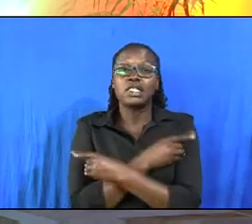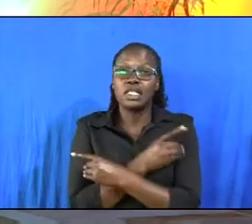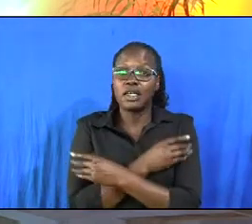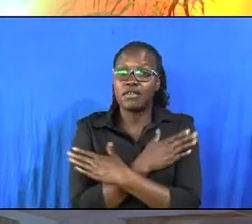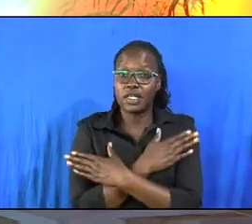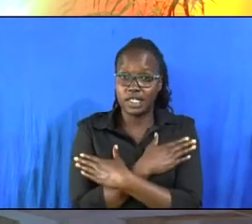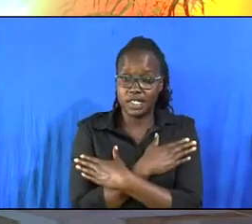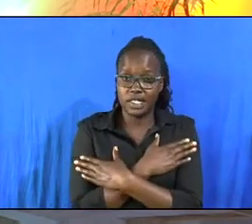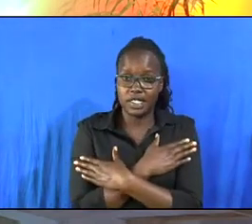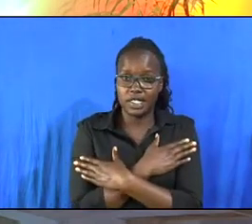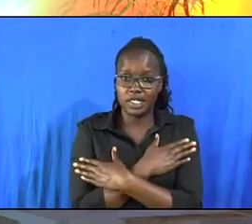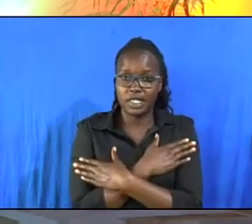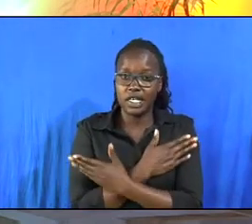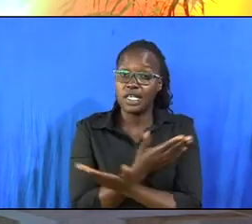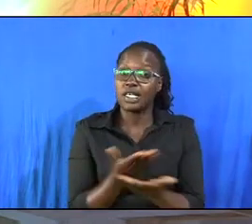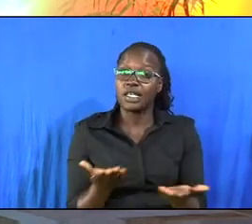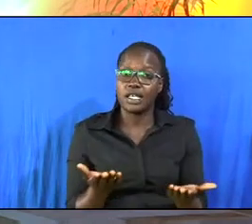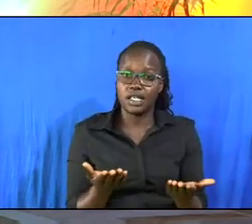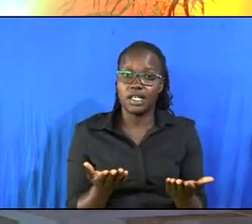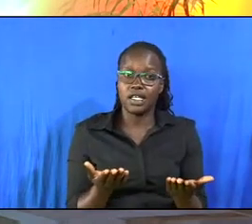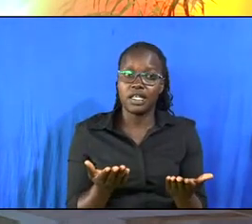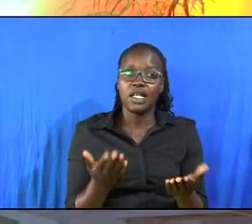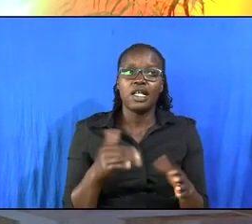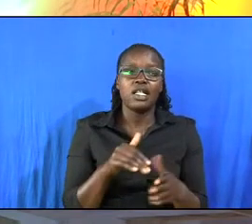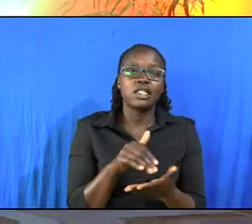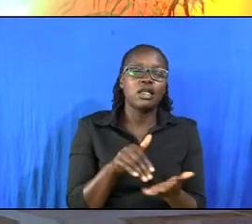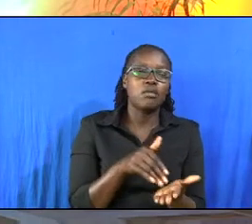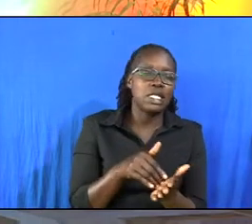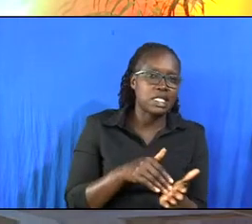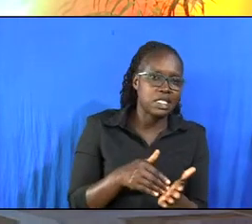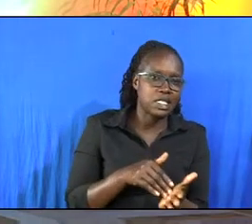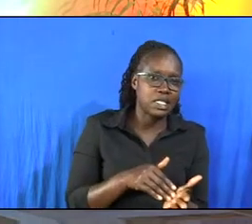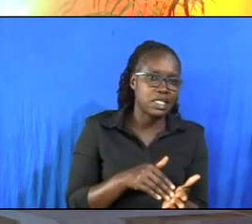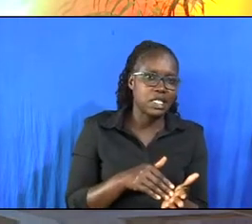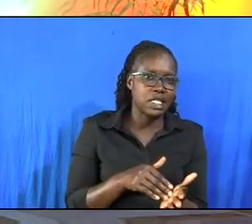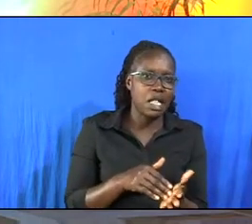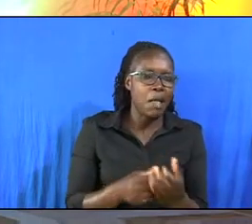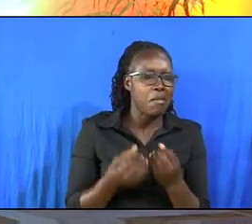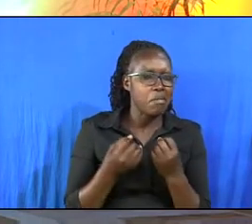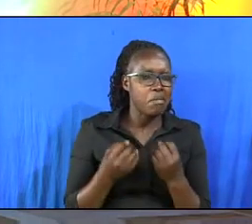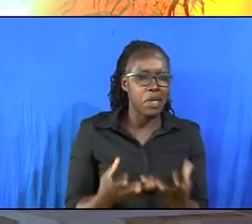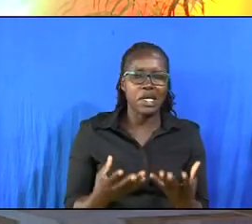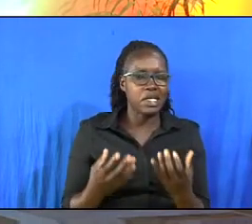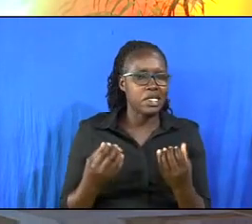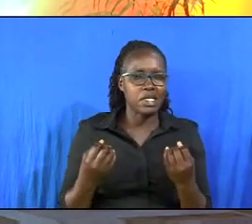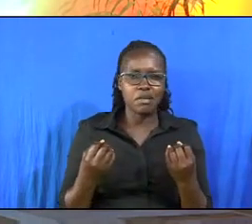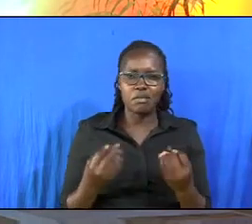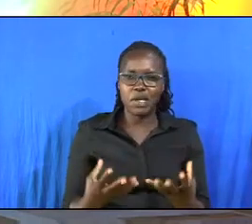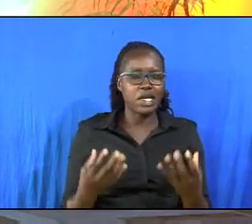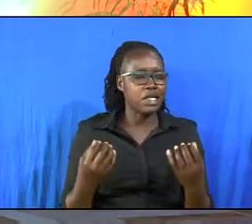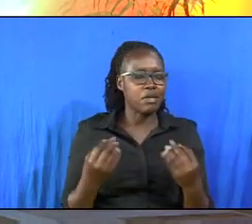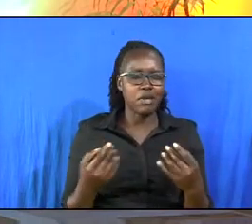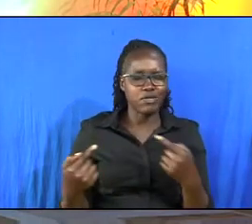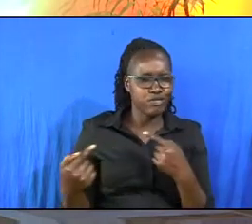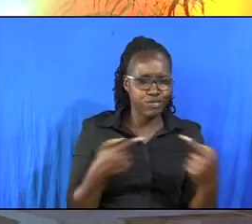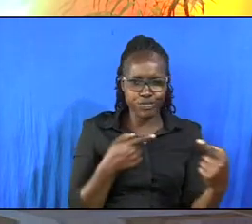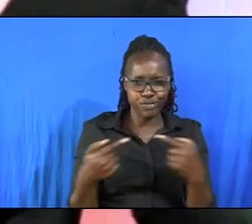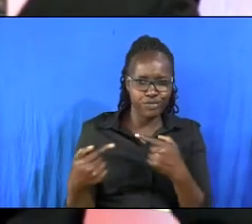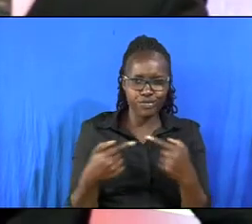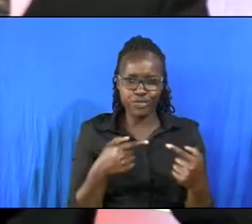here we are in the middle of many chaotic situations